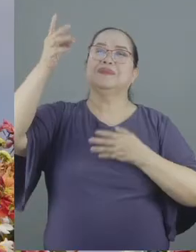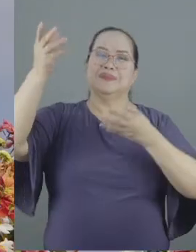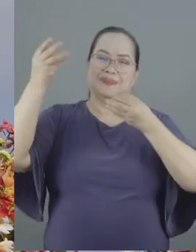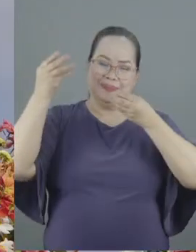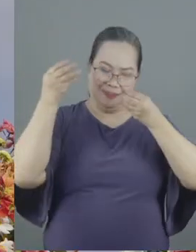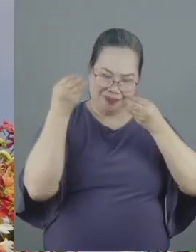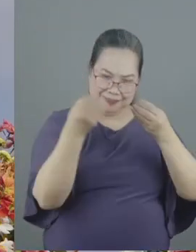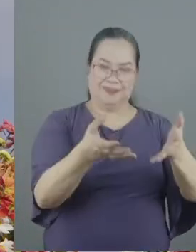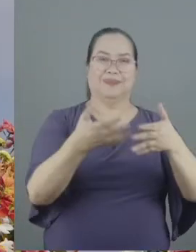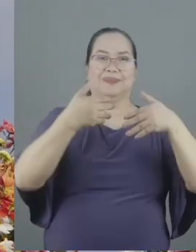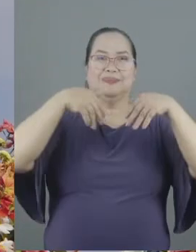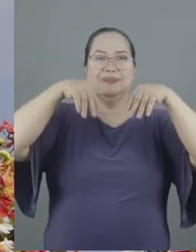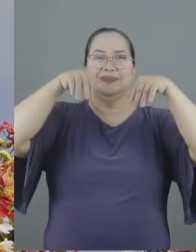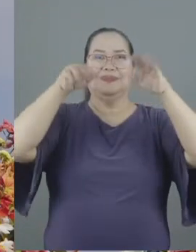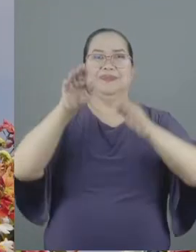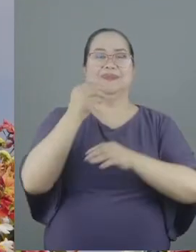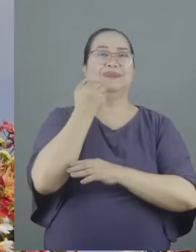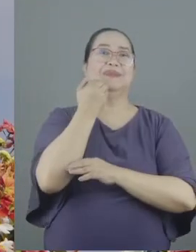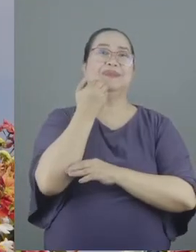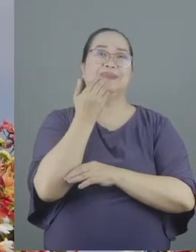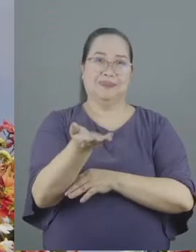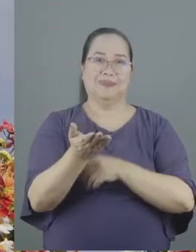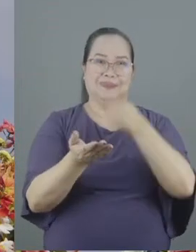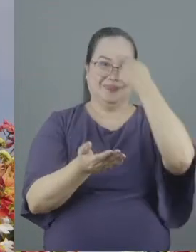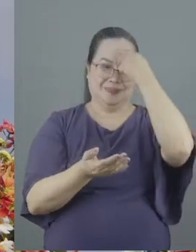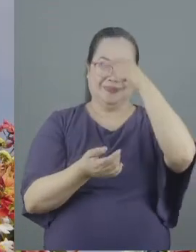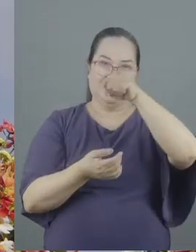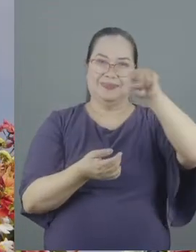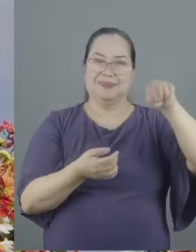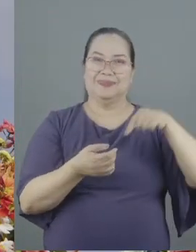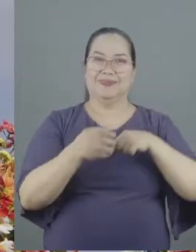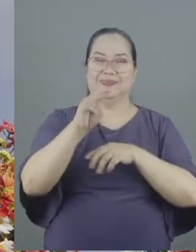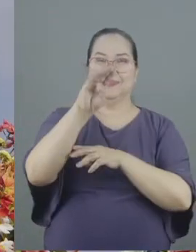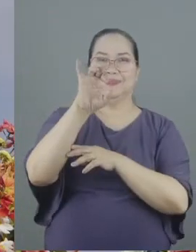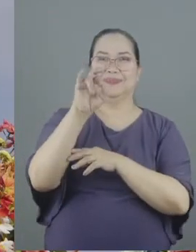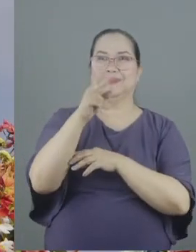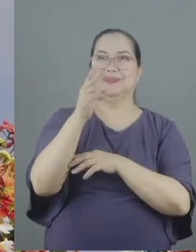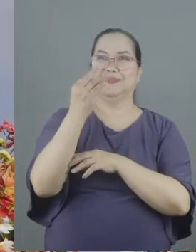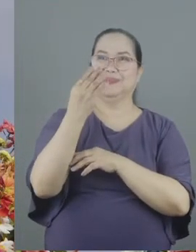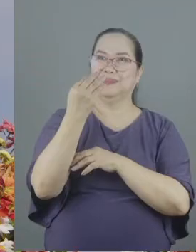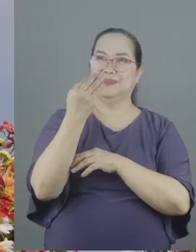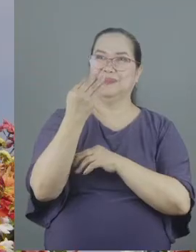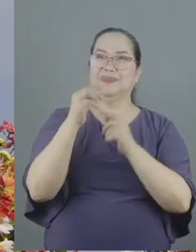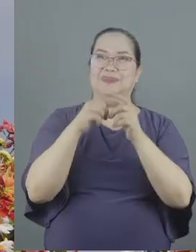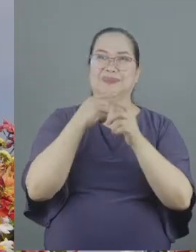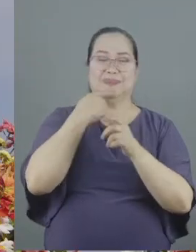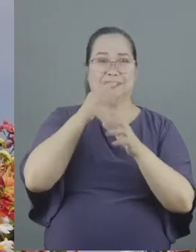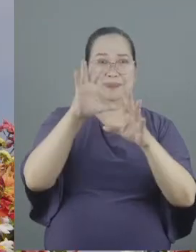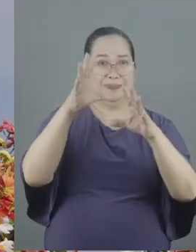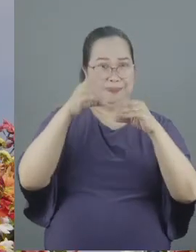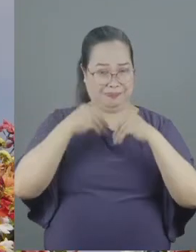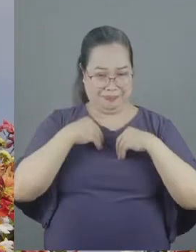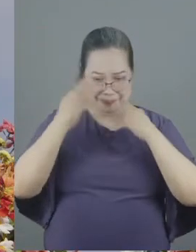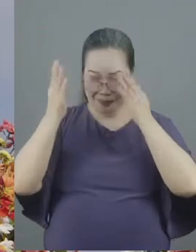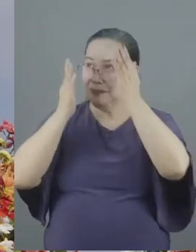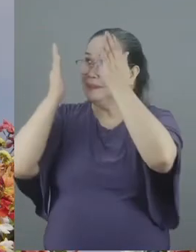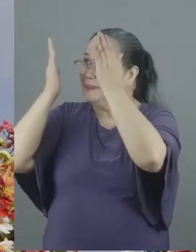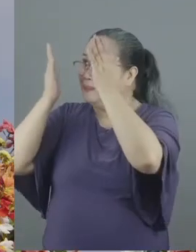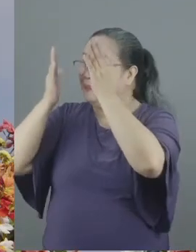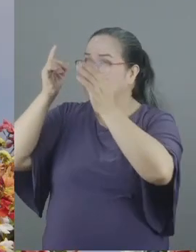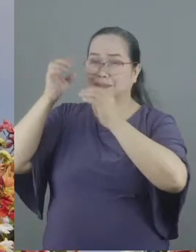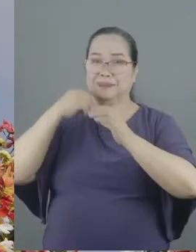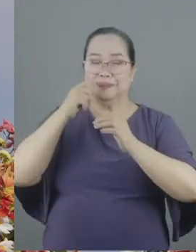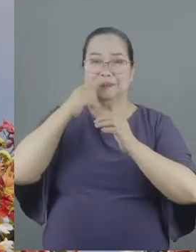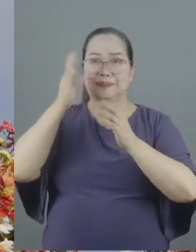he gave himself up Mark 10 14 he said I came not to be served but to offer my